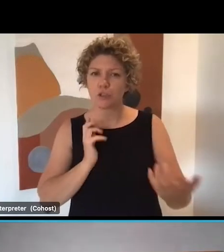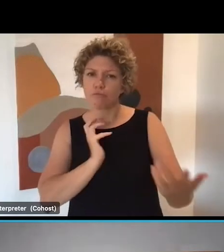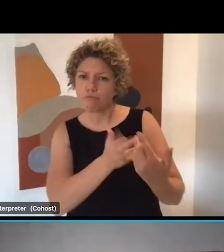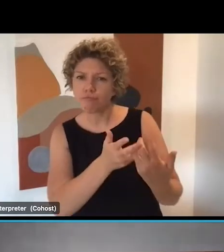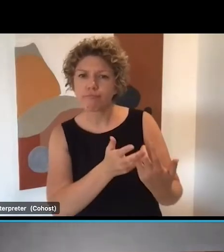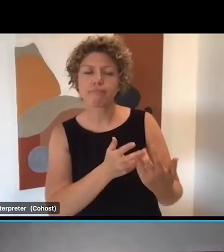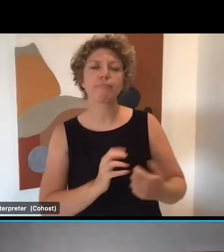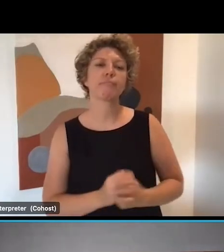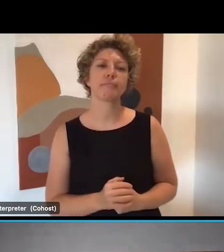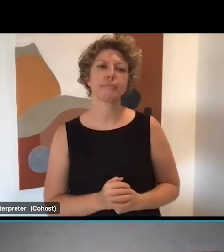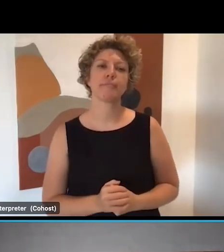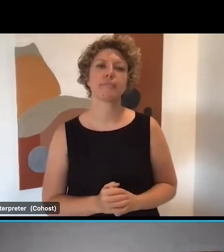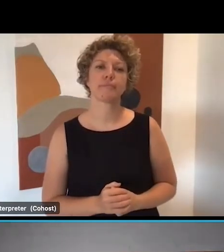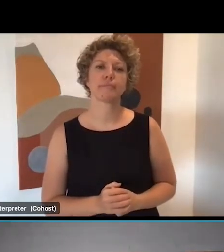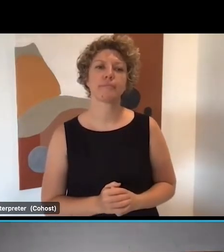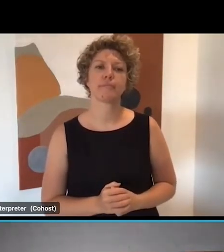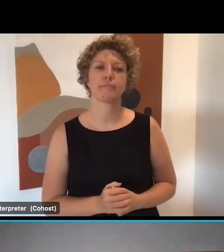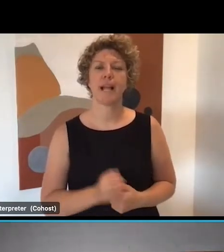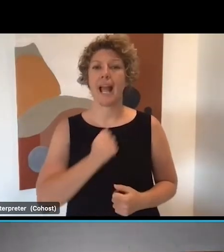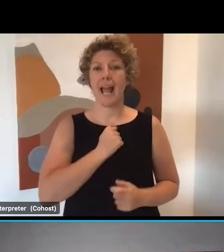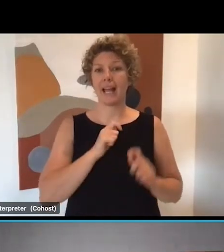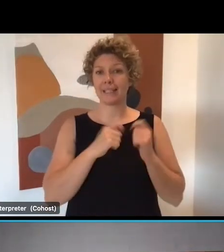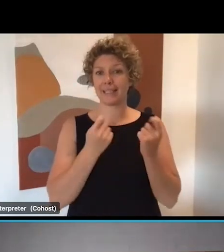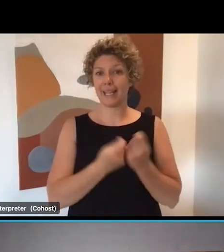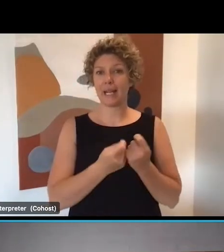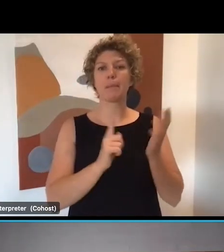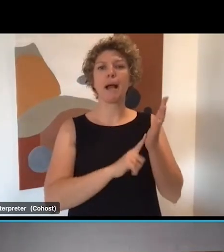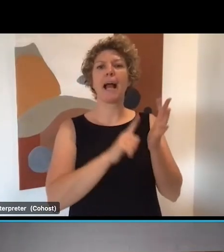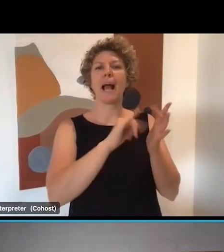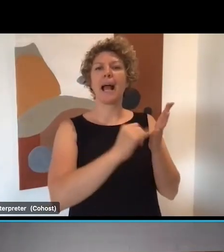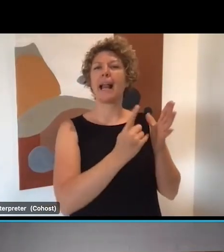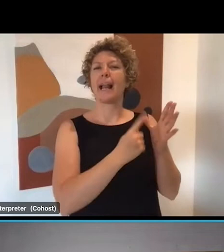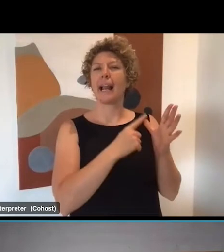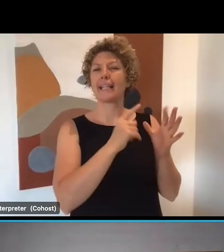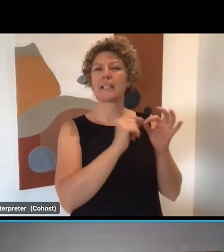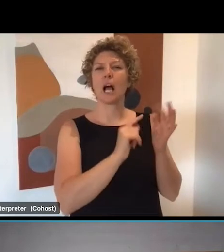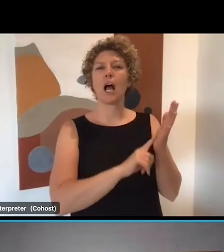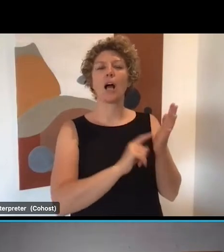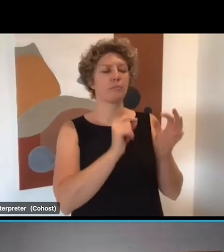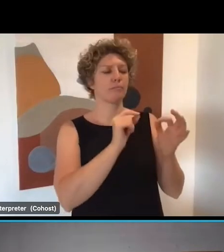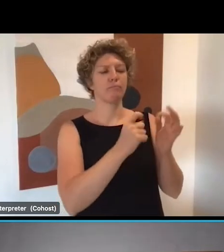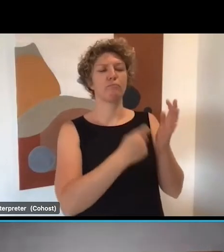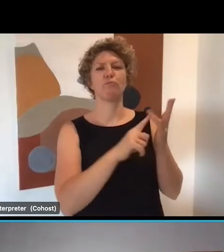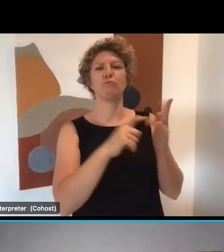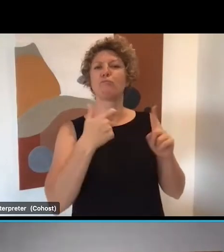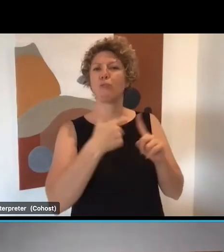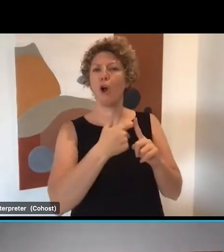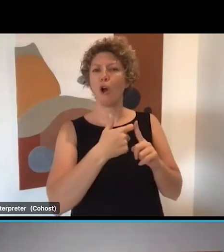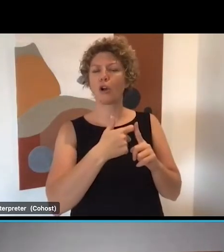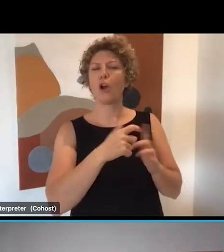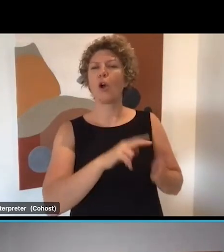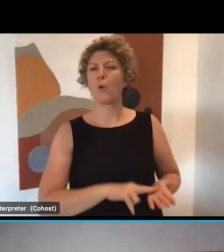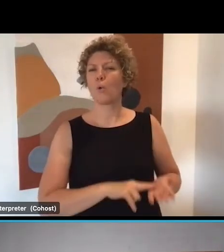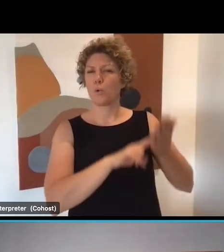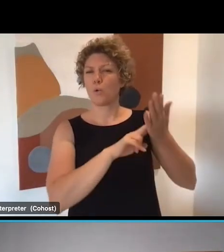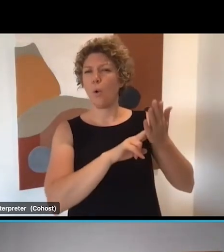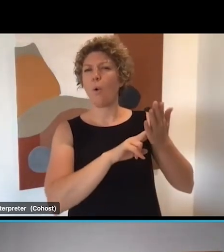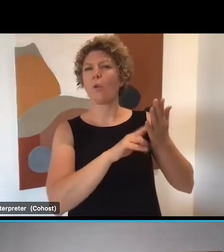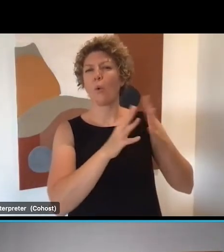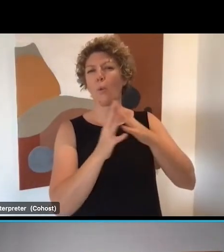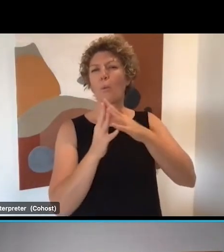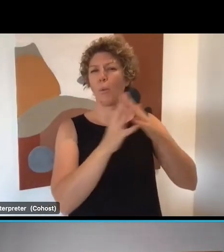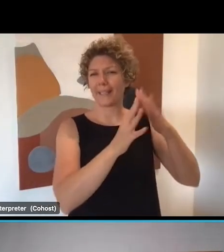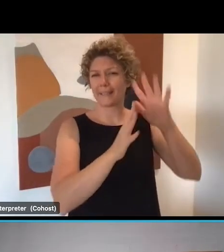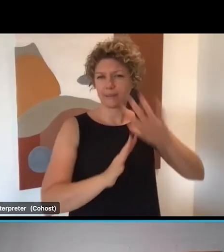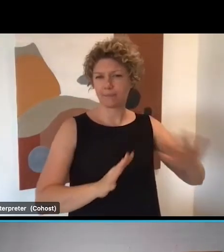needs. Part of our team is Lisa Brock, another employment facilitator in the Mid-North region adjacent to Northwest country.